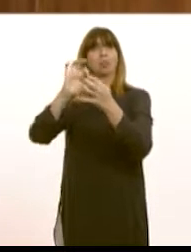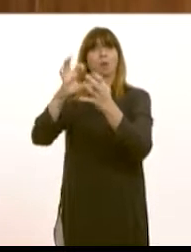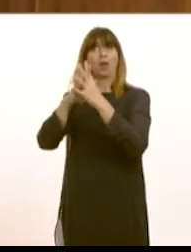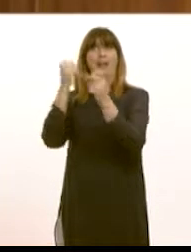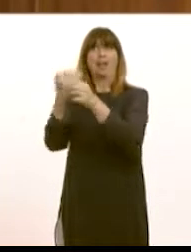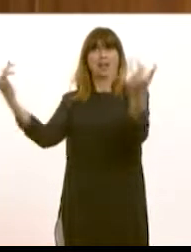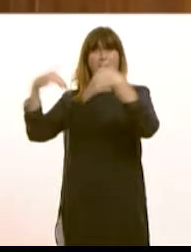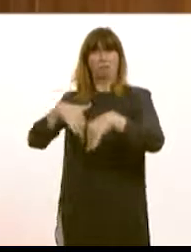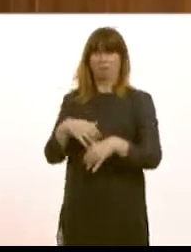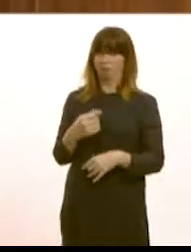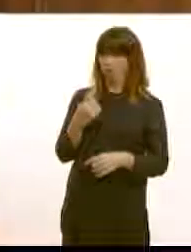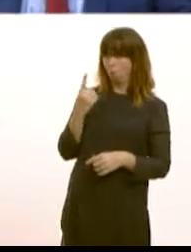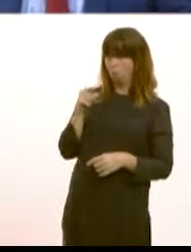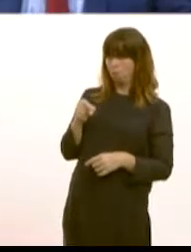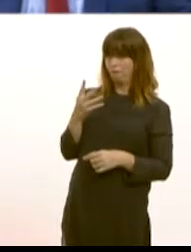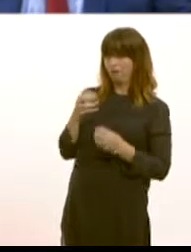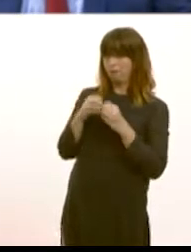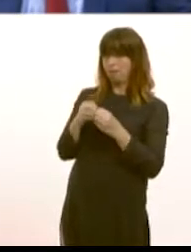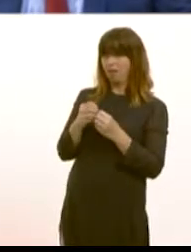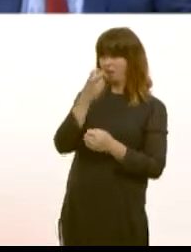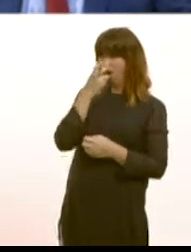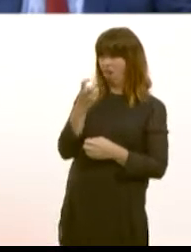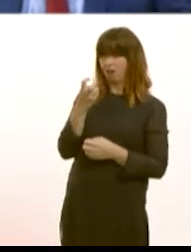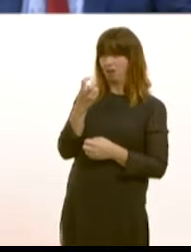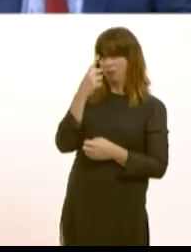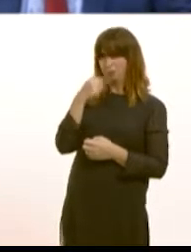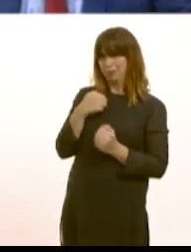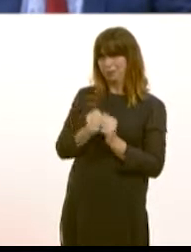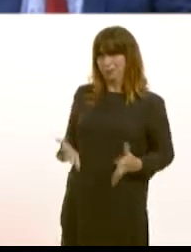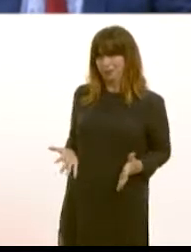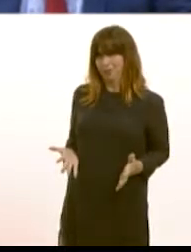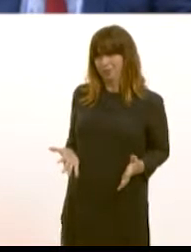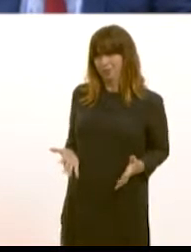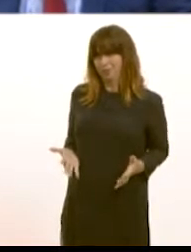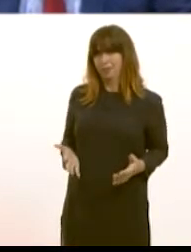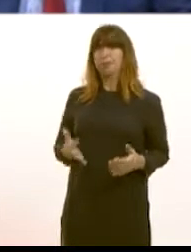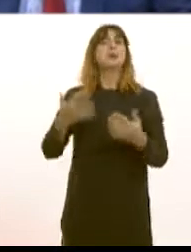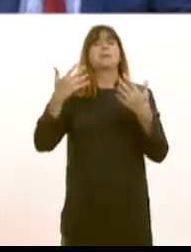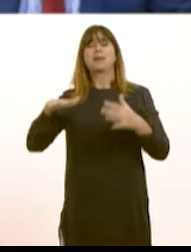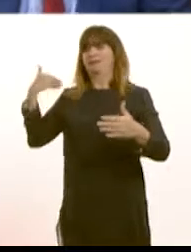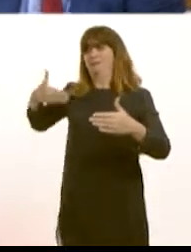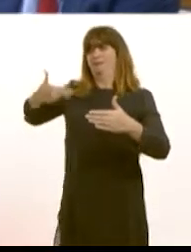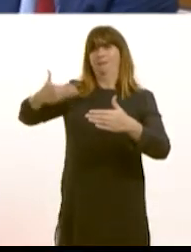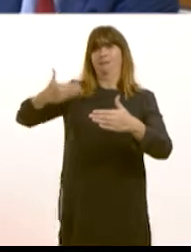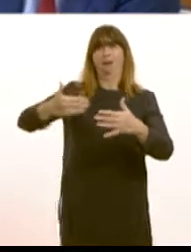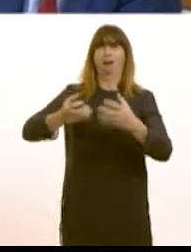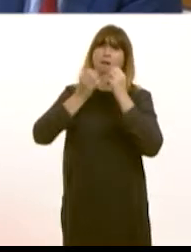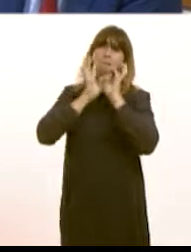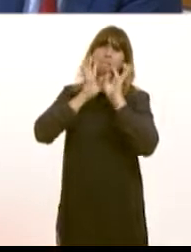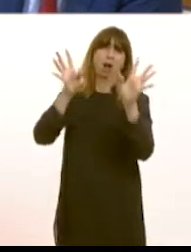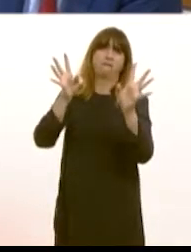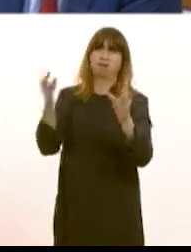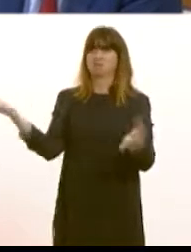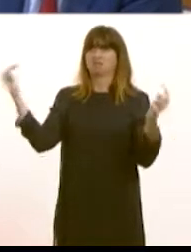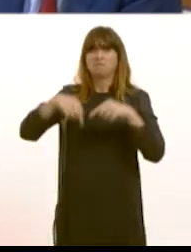member. There's a significant opportunity cost. For example, we've been hugely successful over many years in attracting major events